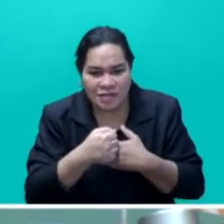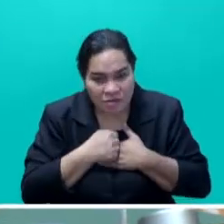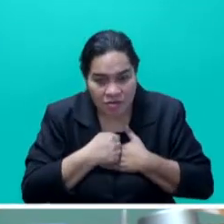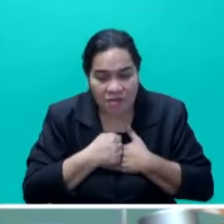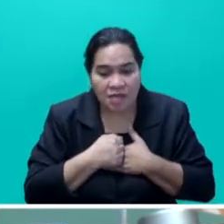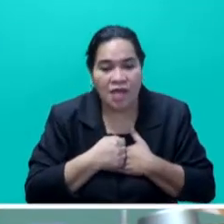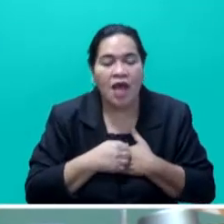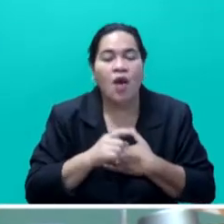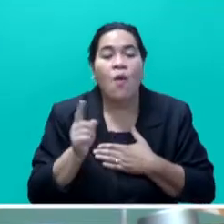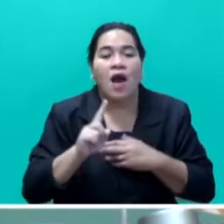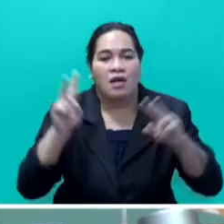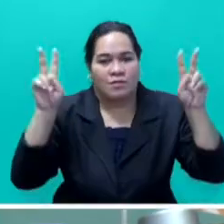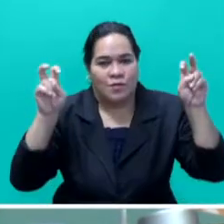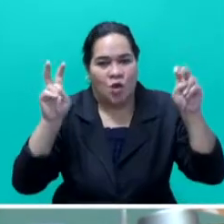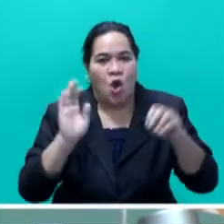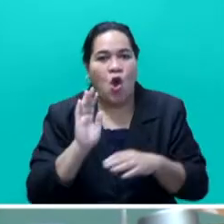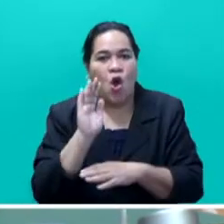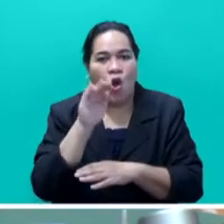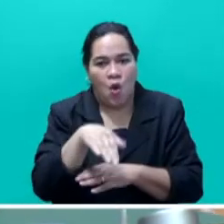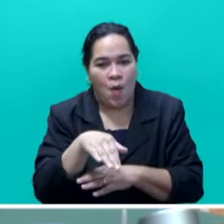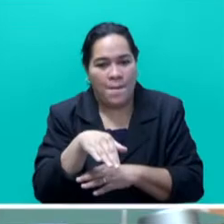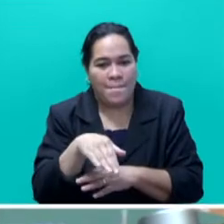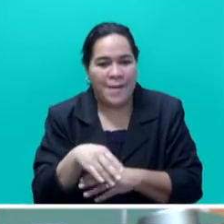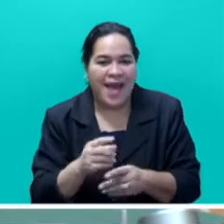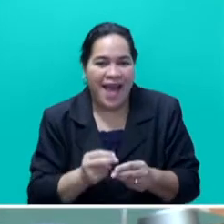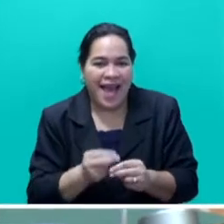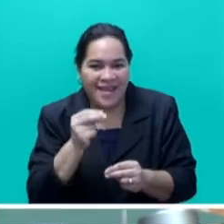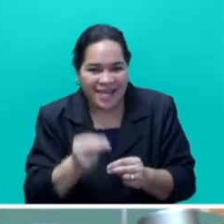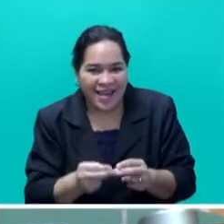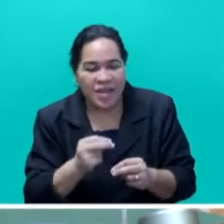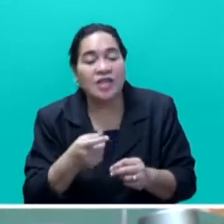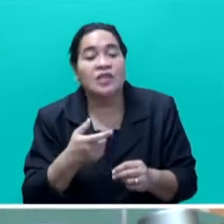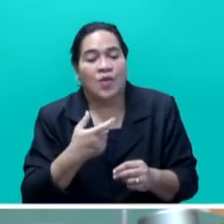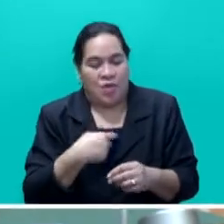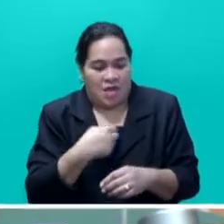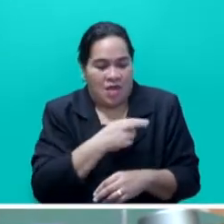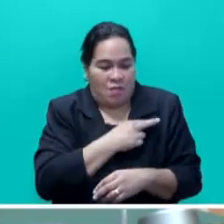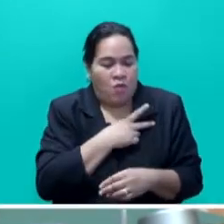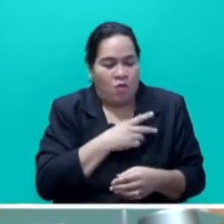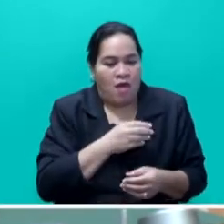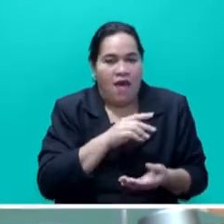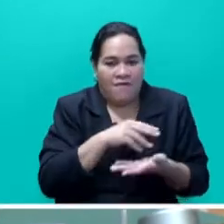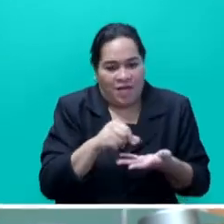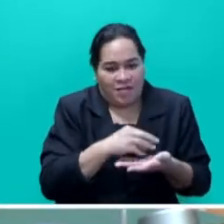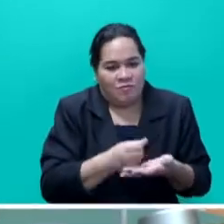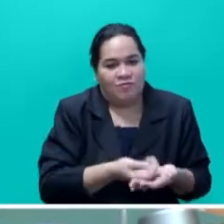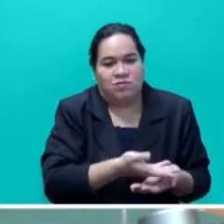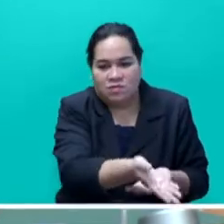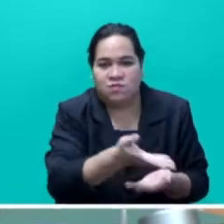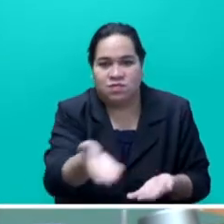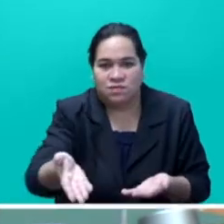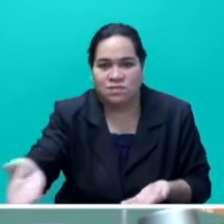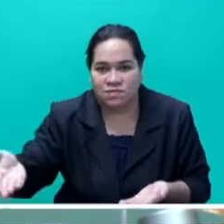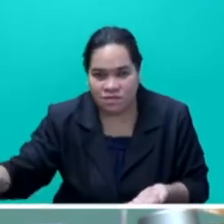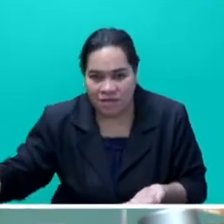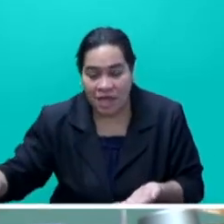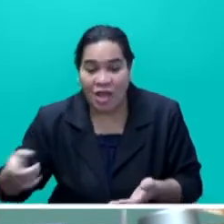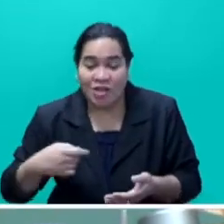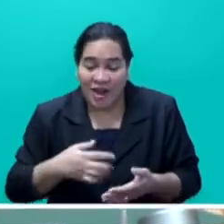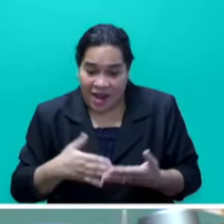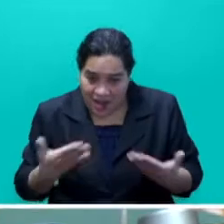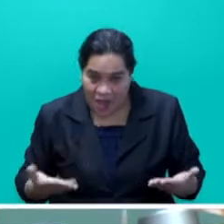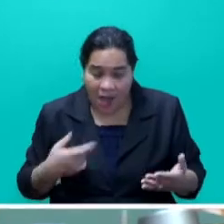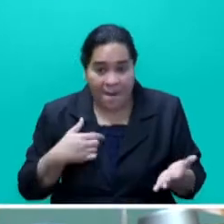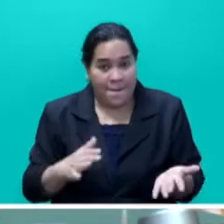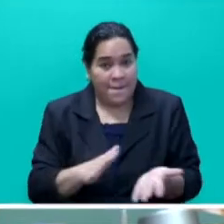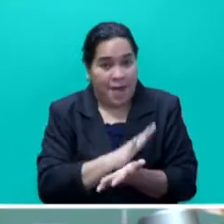we provided seed packages to households in urban and peri-urban areas around Fiji. Mr Speaker Sayer, I pleased to announce that